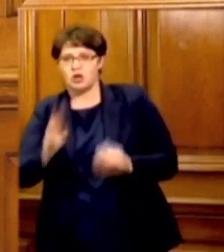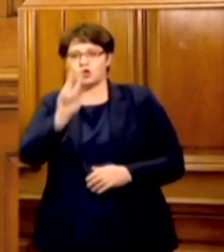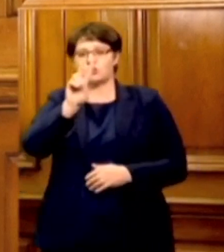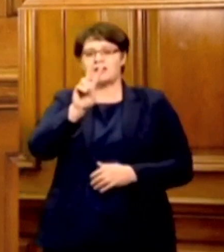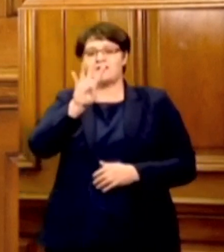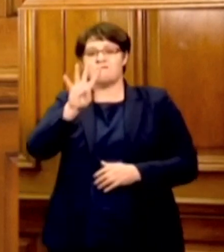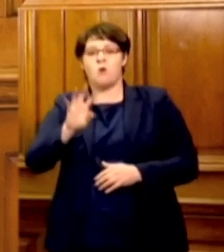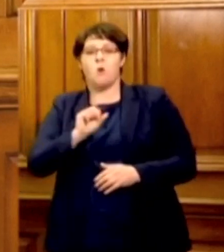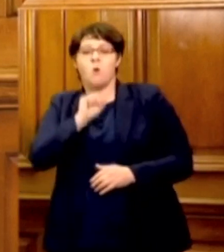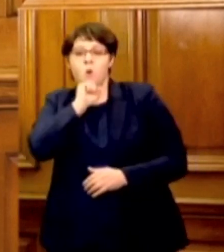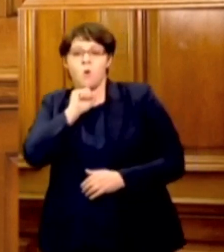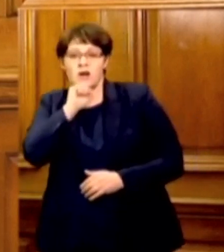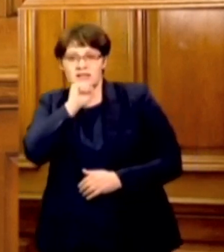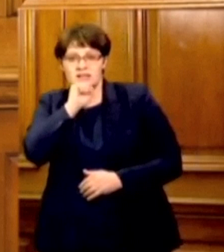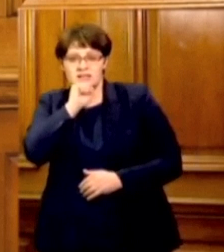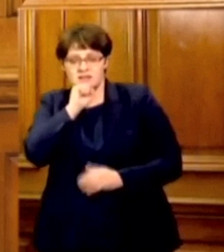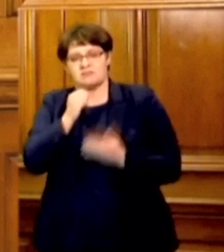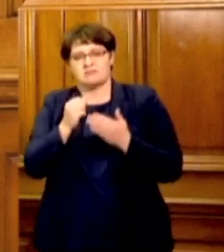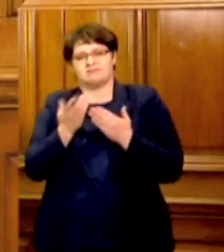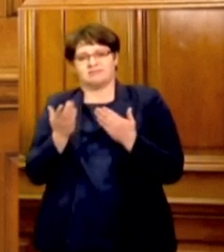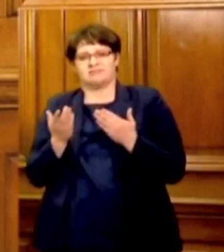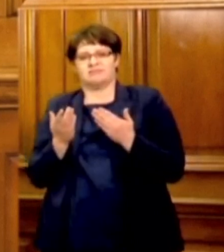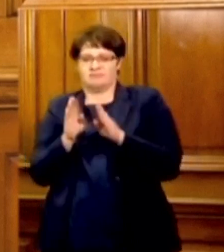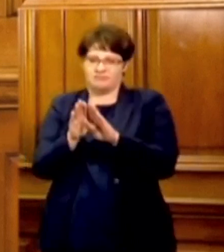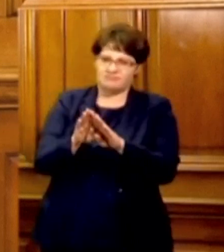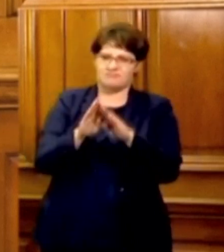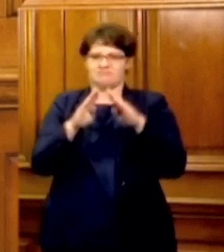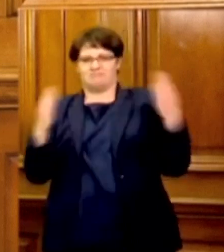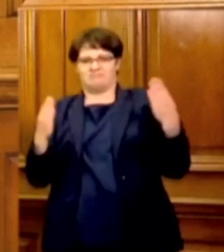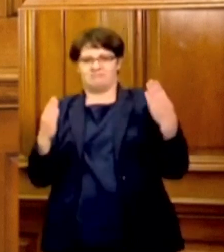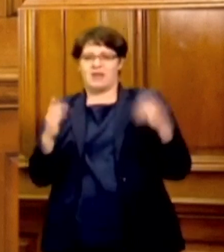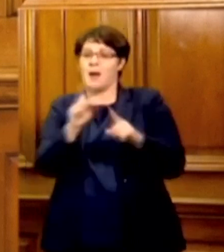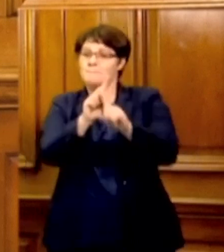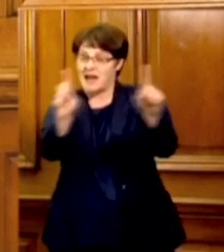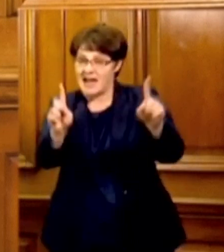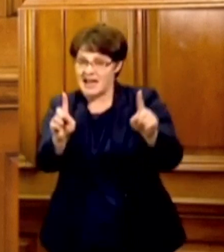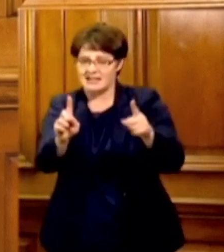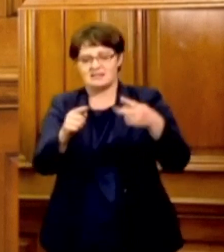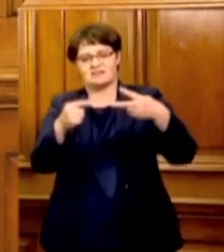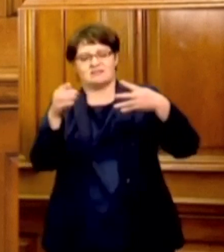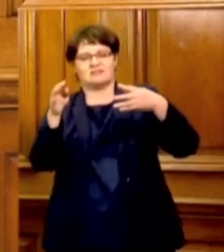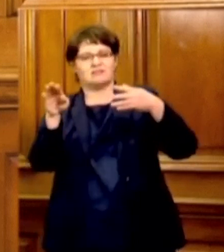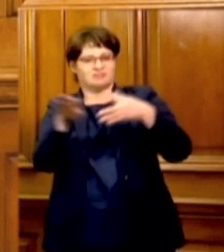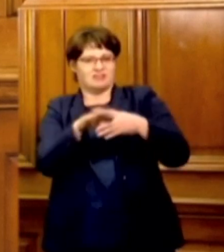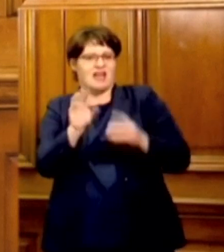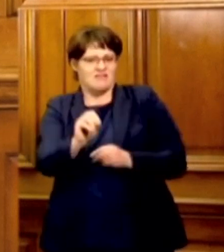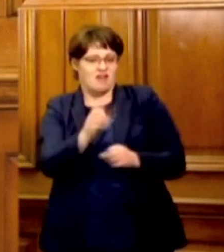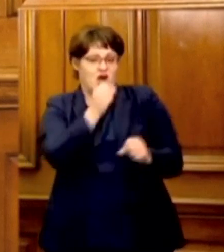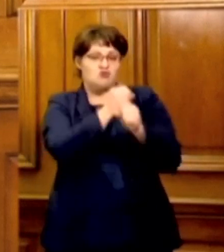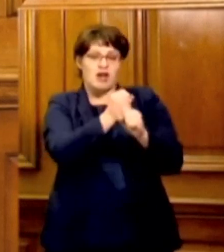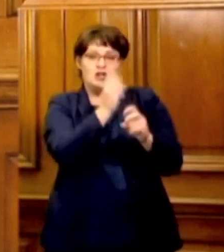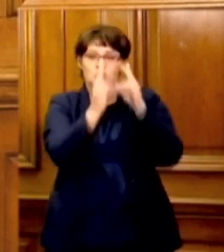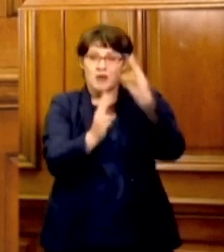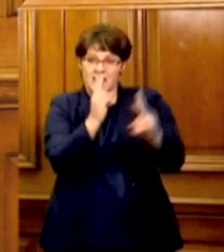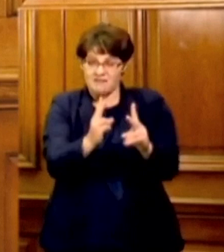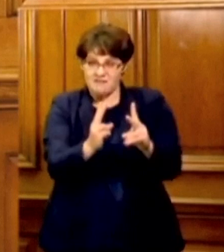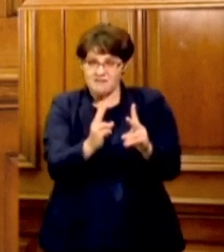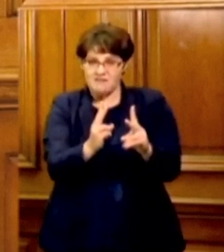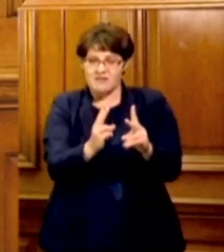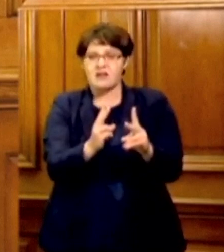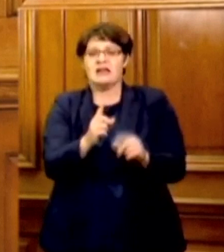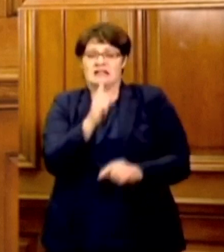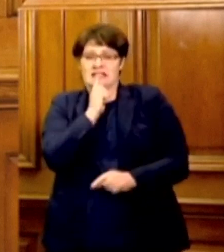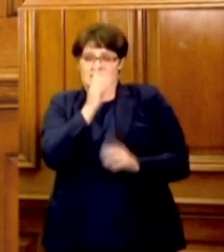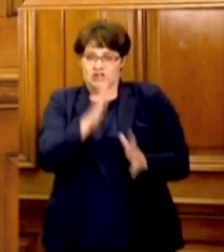of August. There are, however, some exceptions. Grade 12 learners and